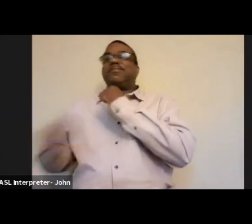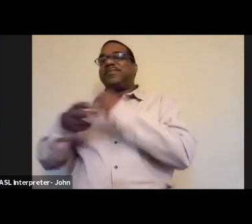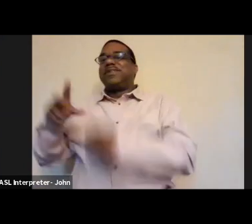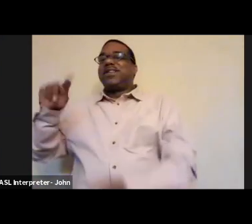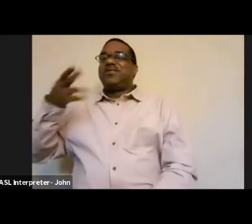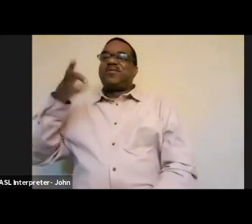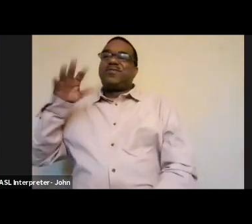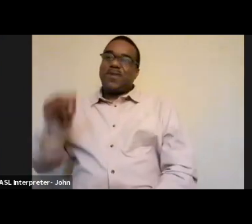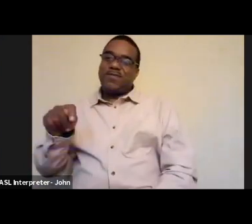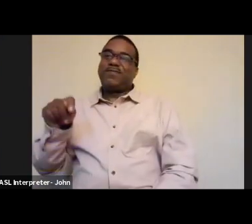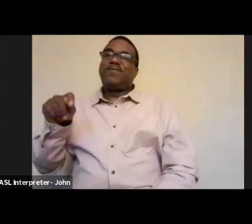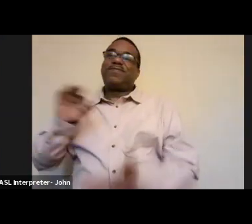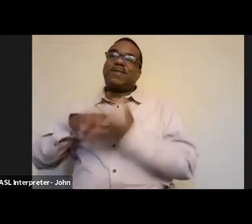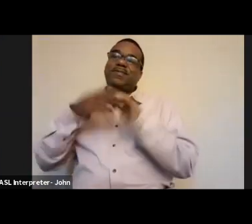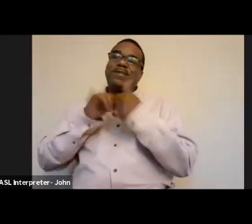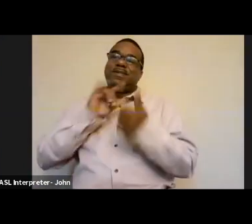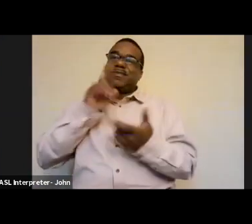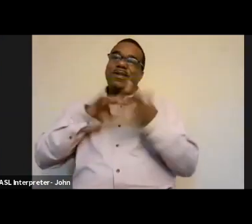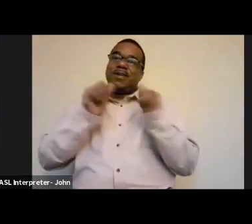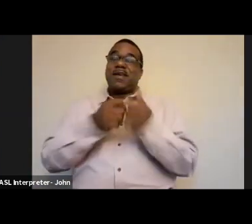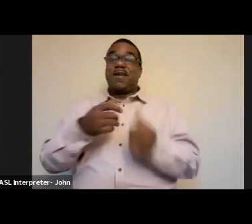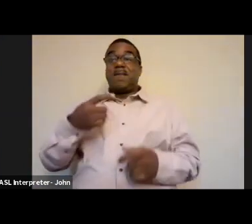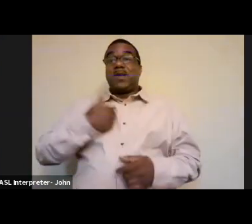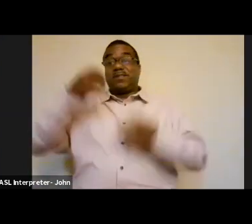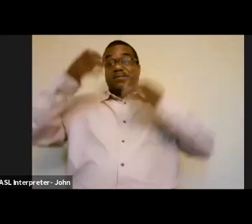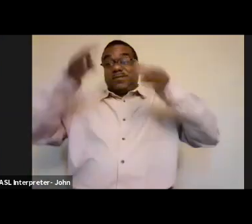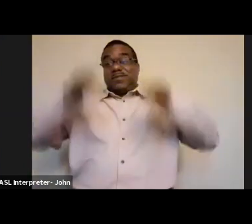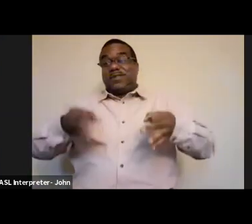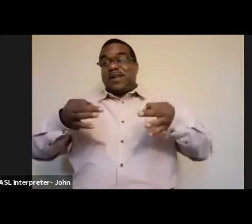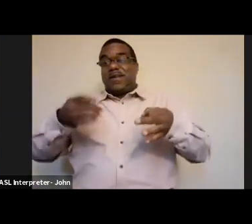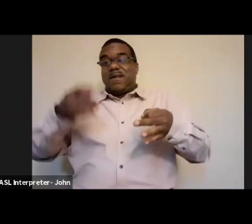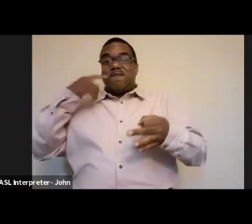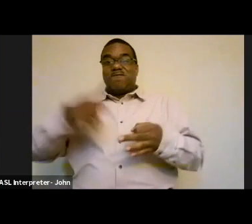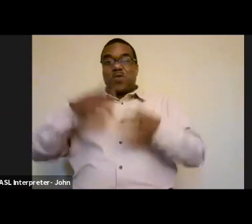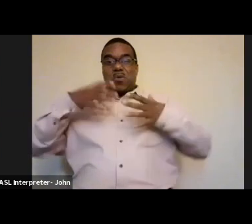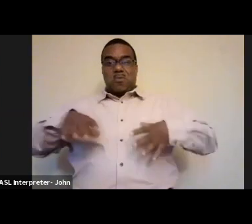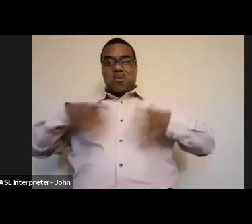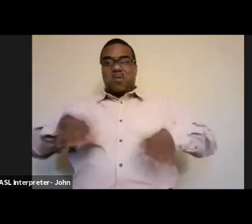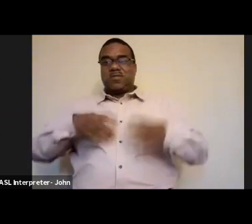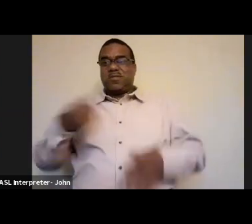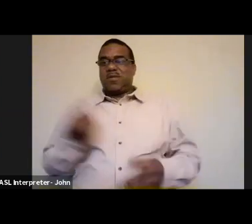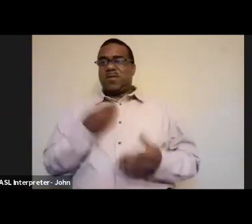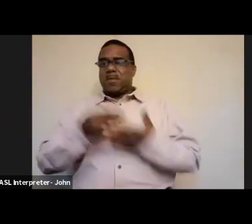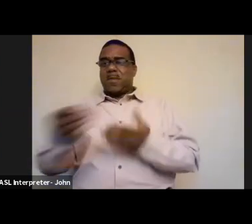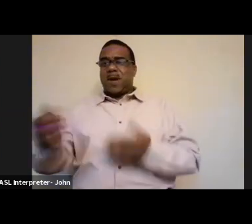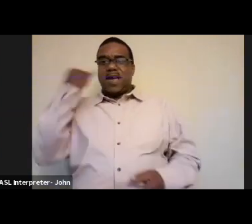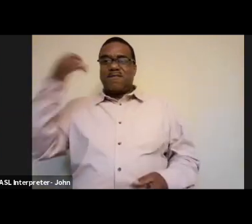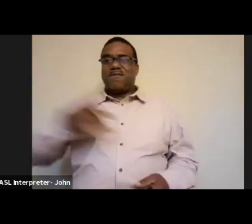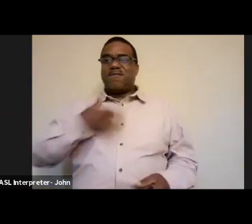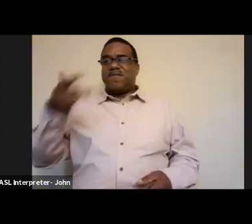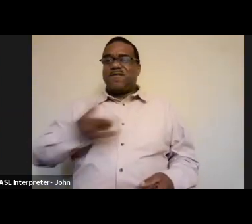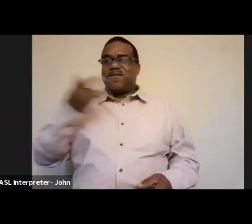skirt, you know, and so I just sort of make up a story in my mind about this piece of clothing and I only buy it if I feel like,